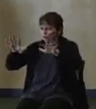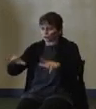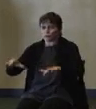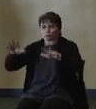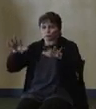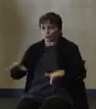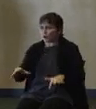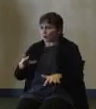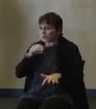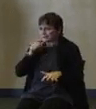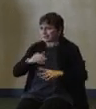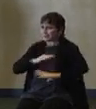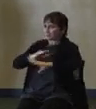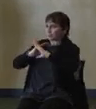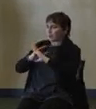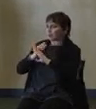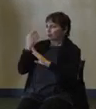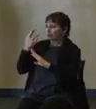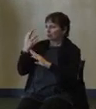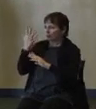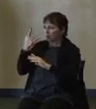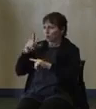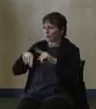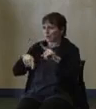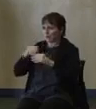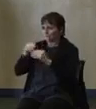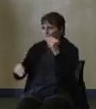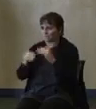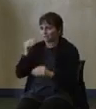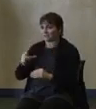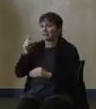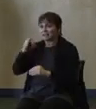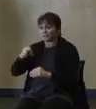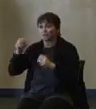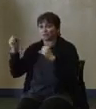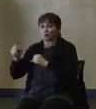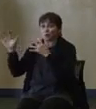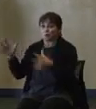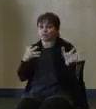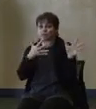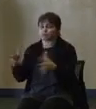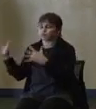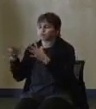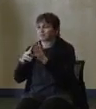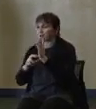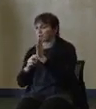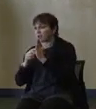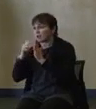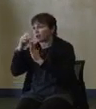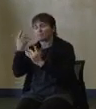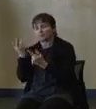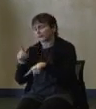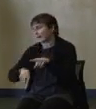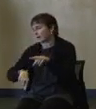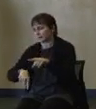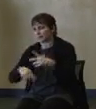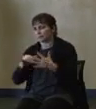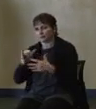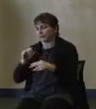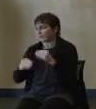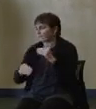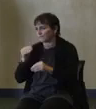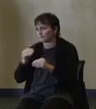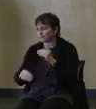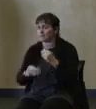back online. It's the wind that creates the problem. And I think part of the reason why we have so